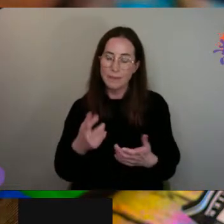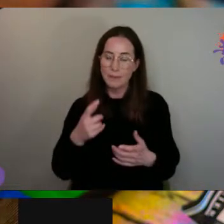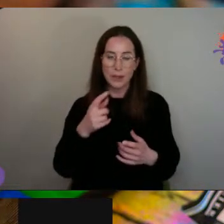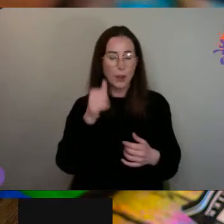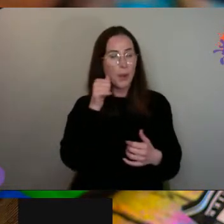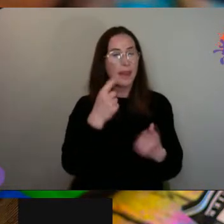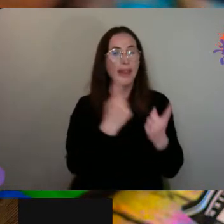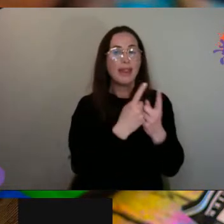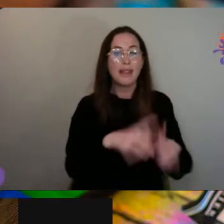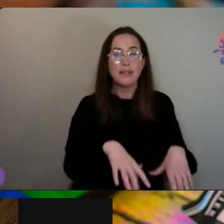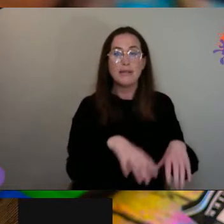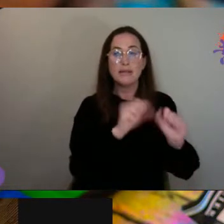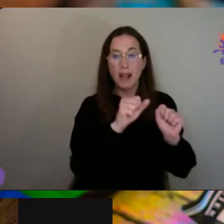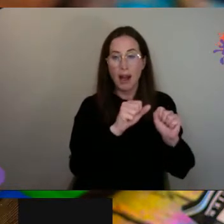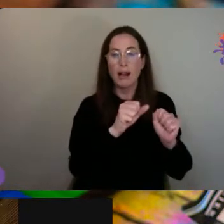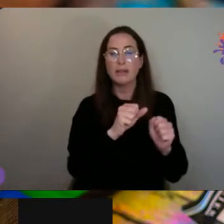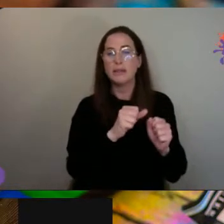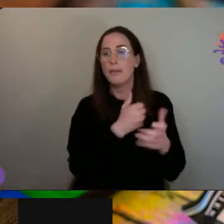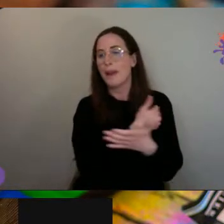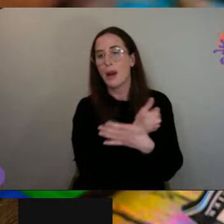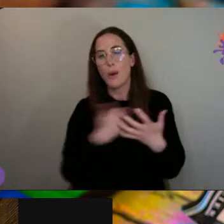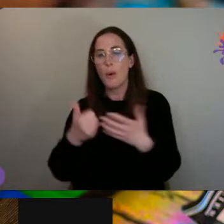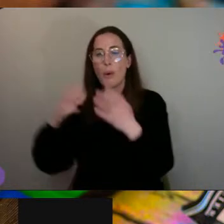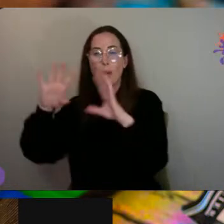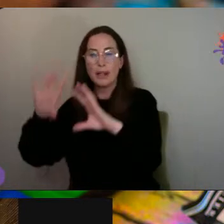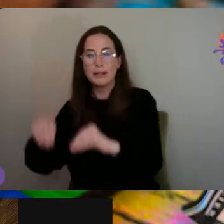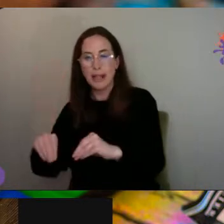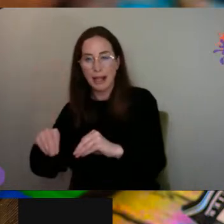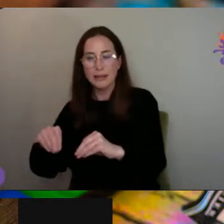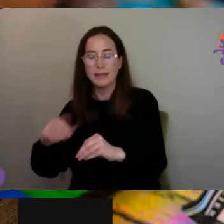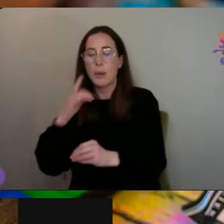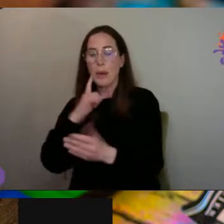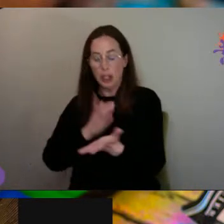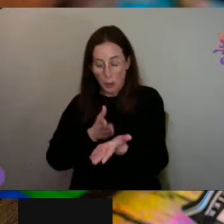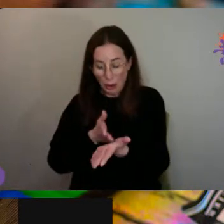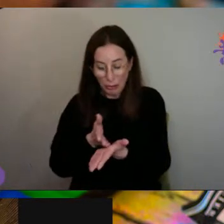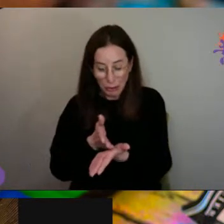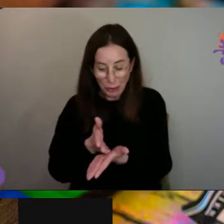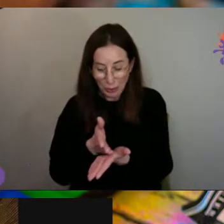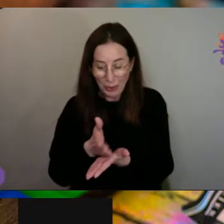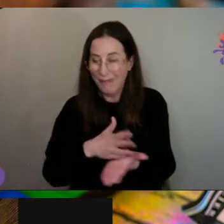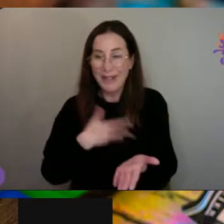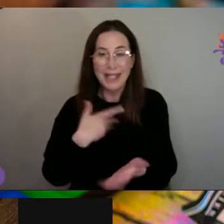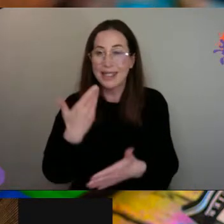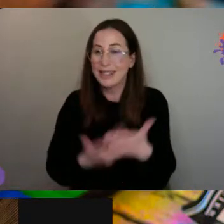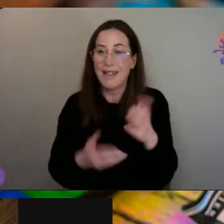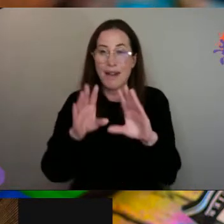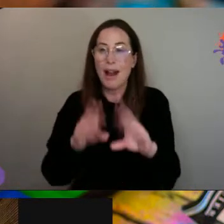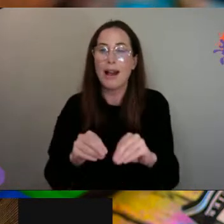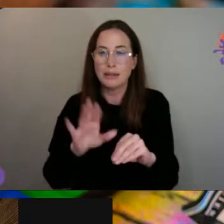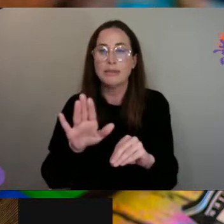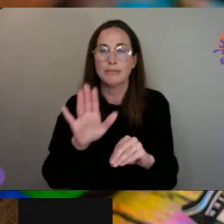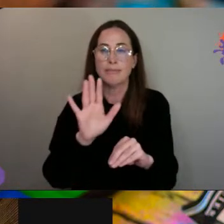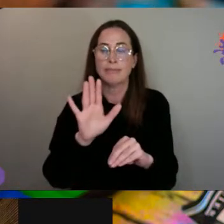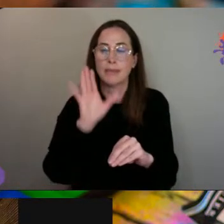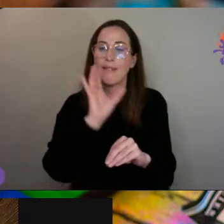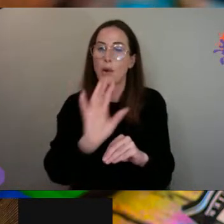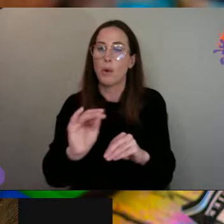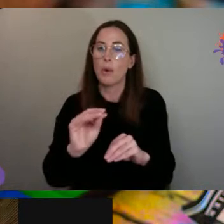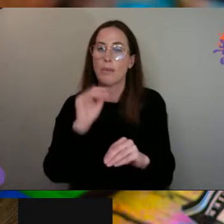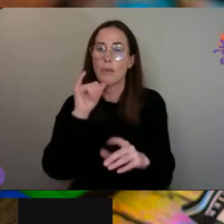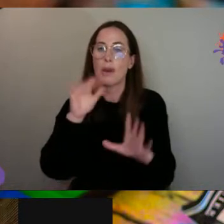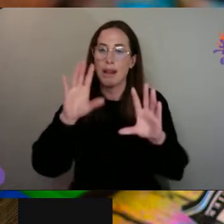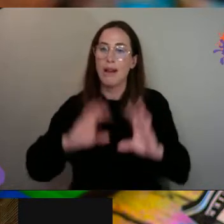end. And sometimes when you do go for it, it just feels like it's never going to end, but it can end. You know, you have to